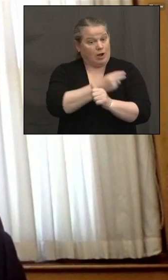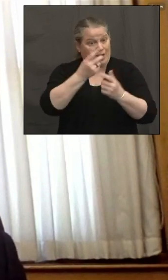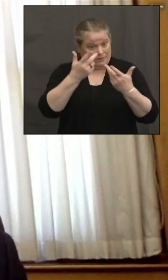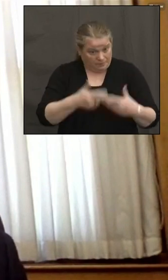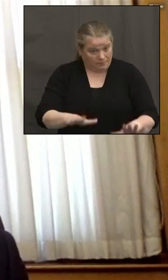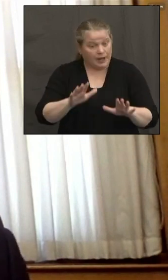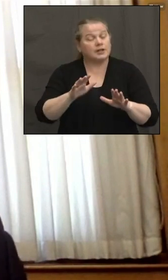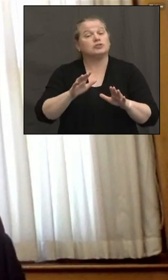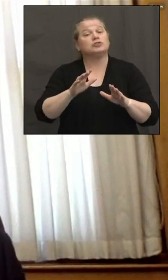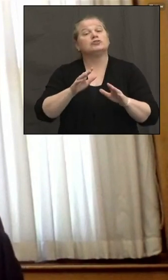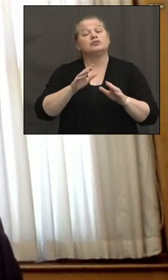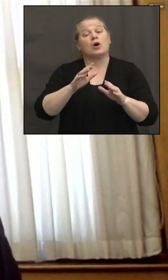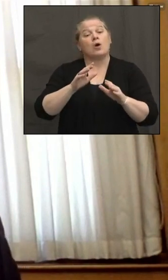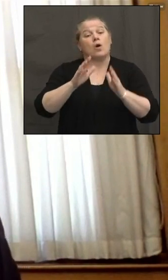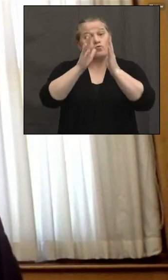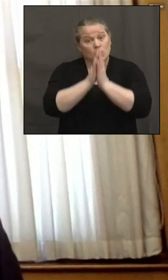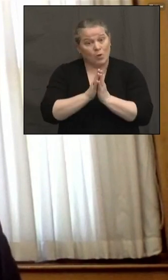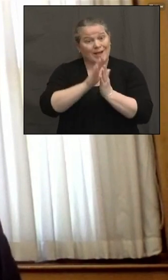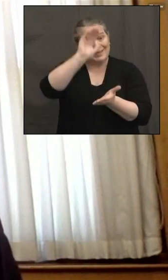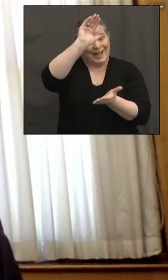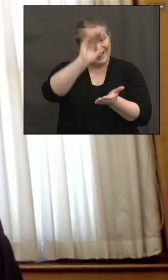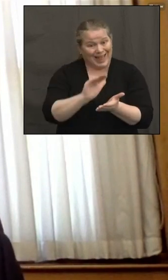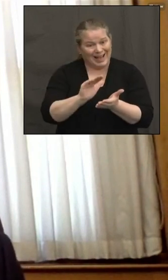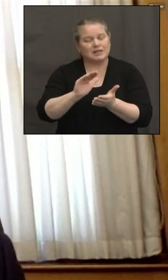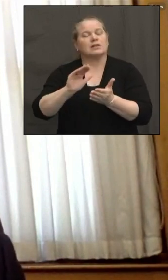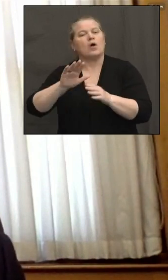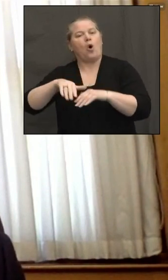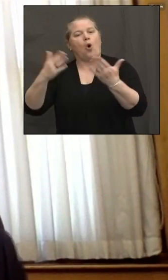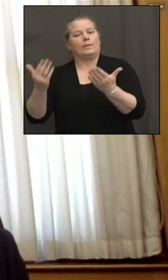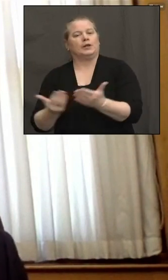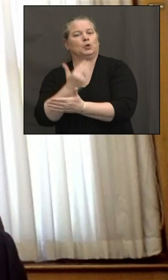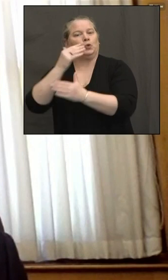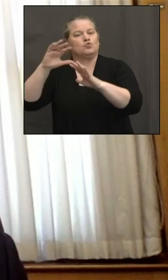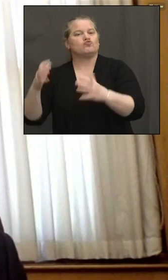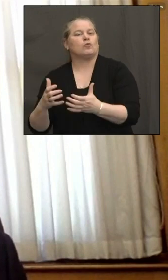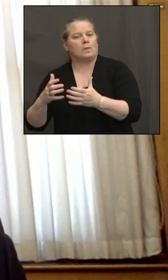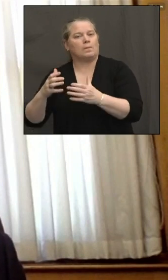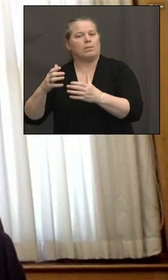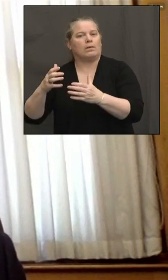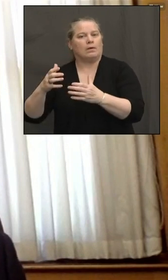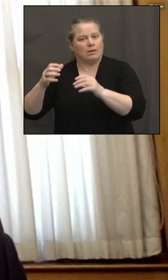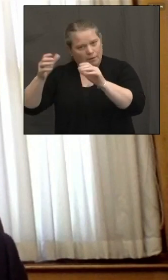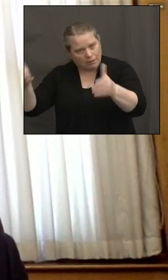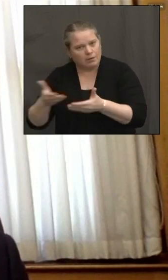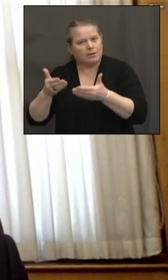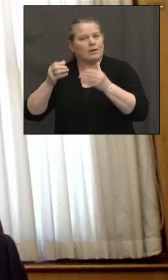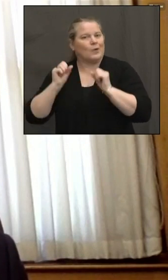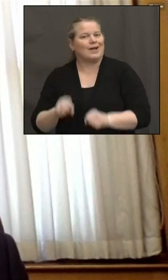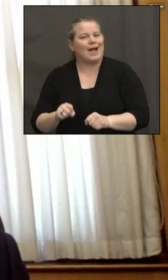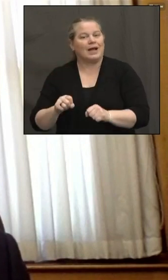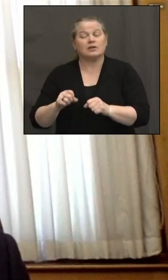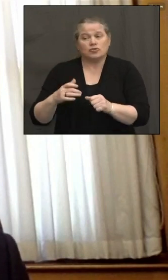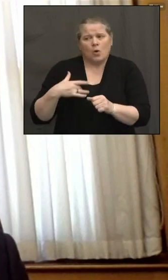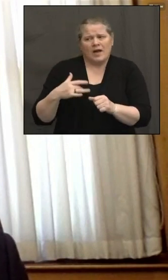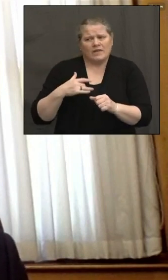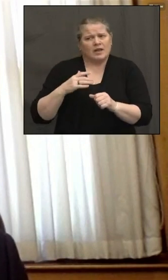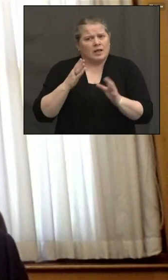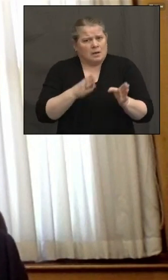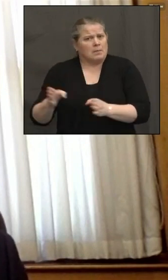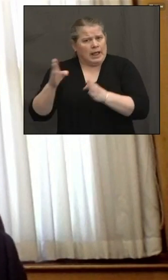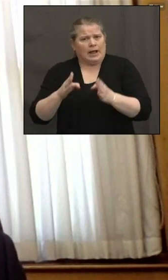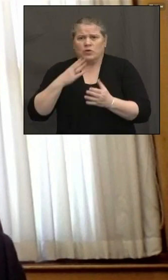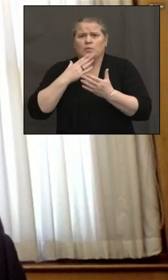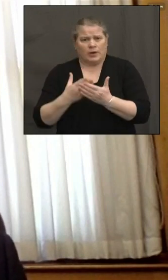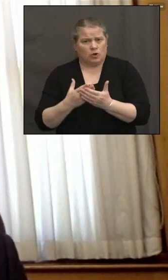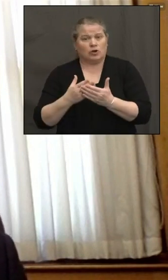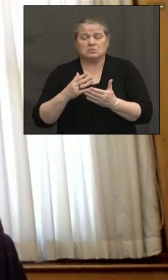as I think we've continued to learn from prior phases where we've got it pretty good as well. But again, I think we're well on track for April 5th